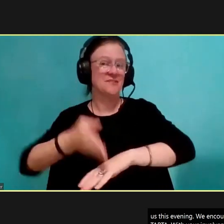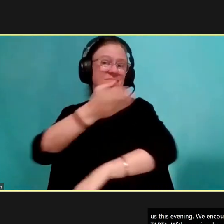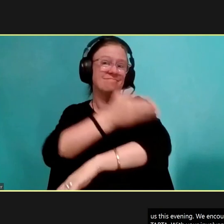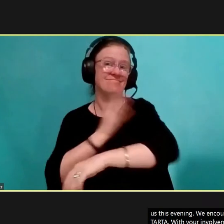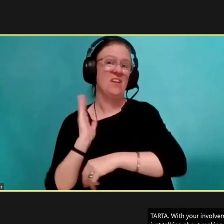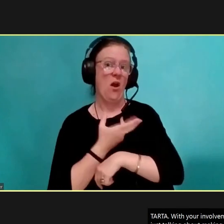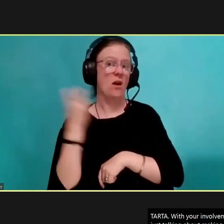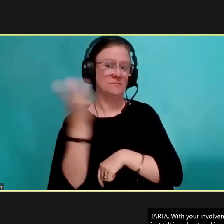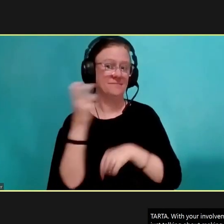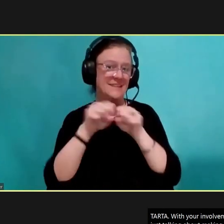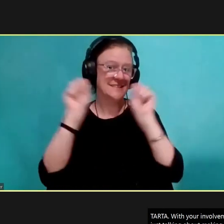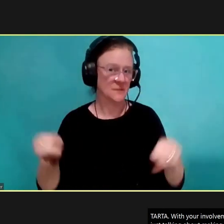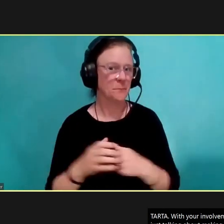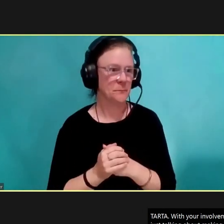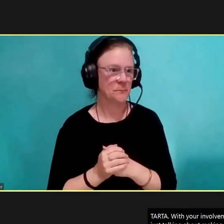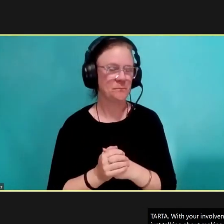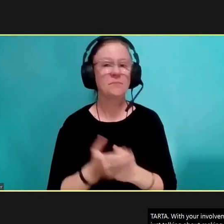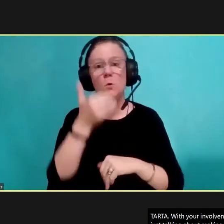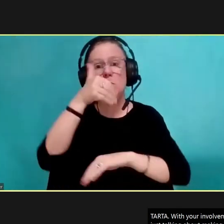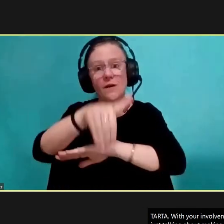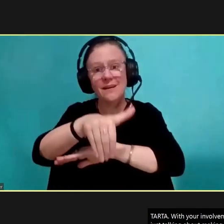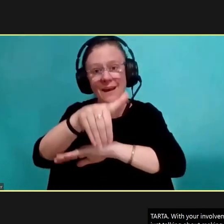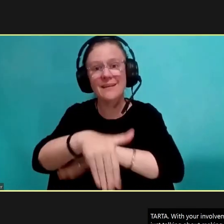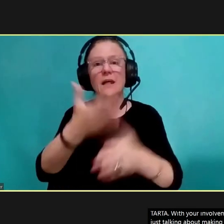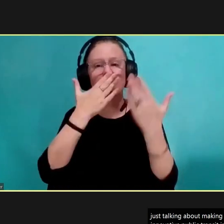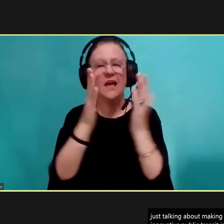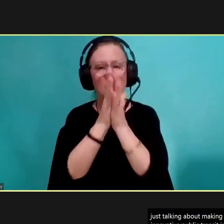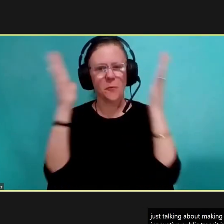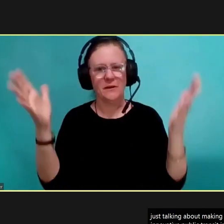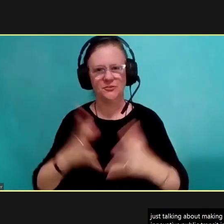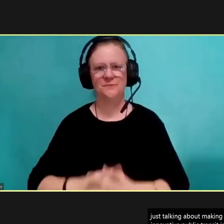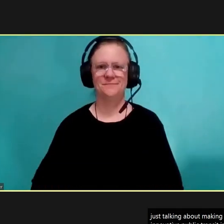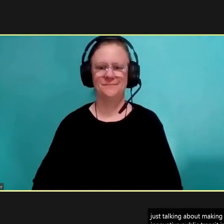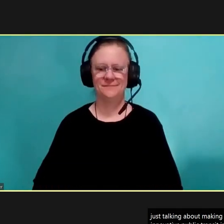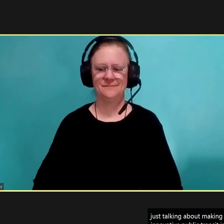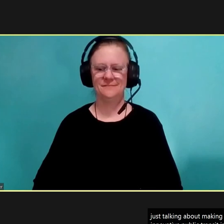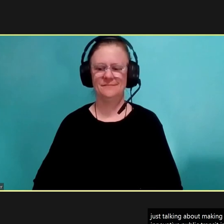We can actually make that happen. So, good night and thank you very much.